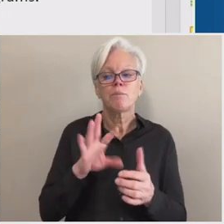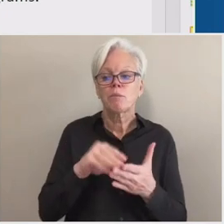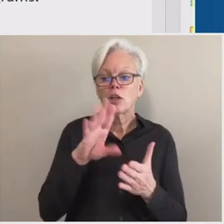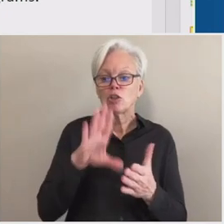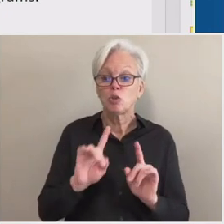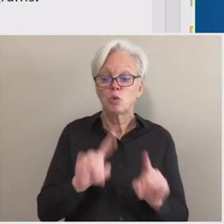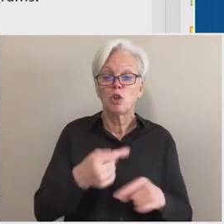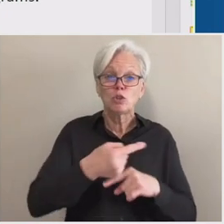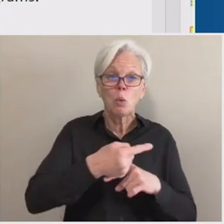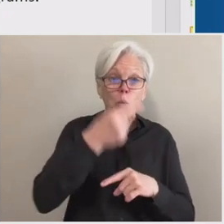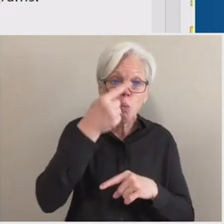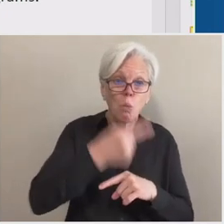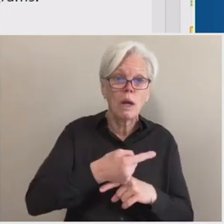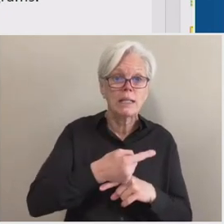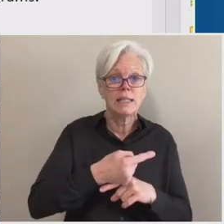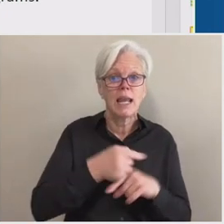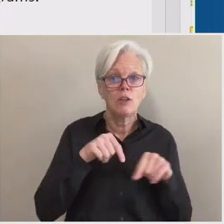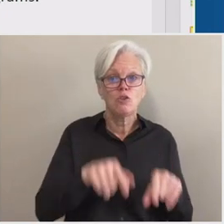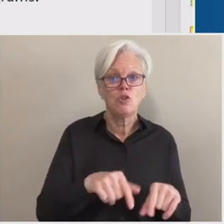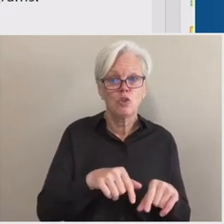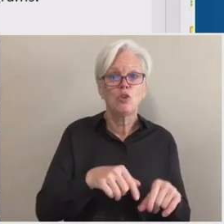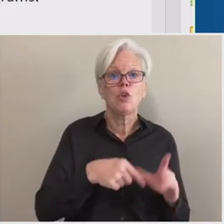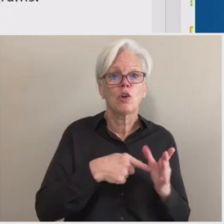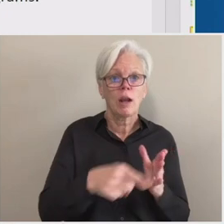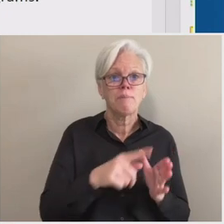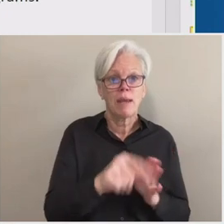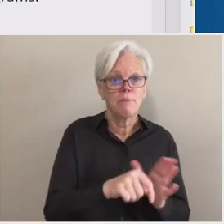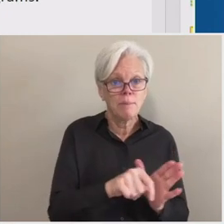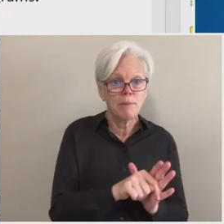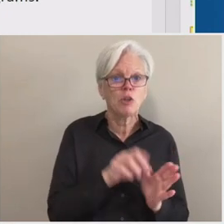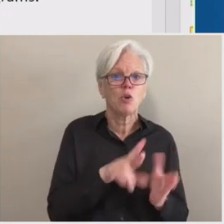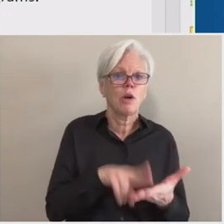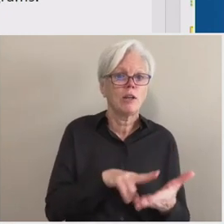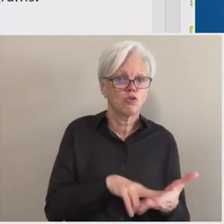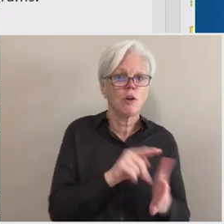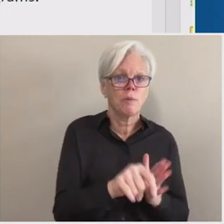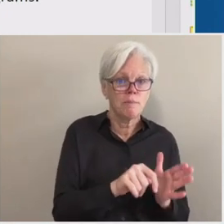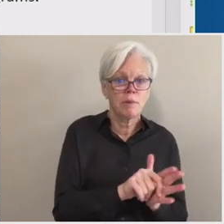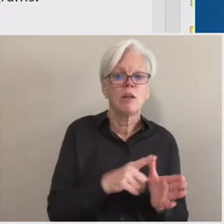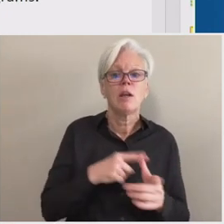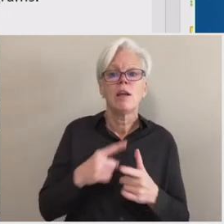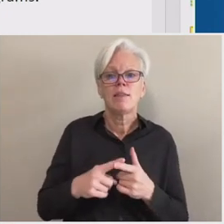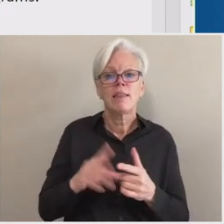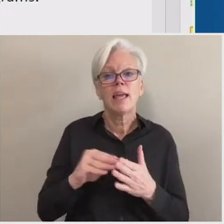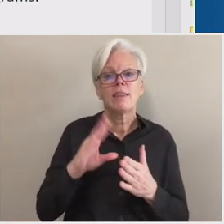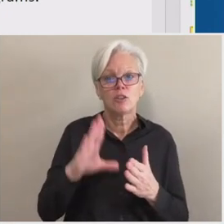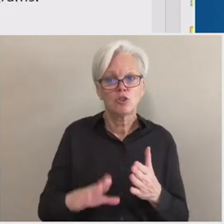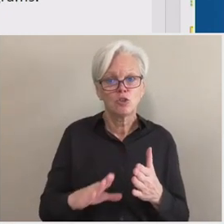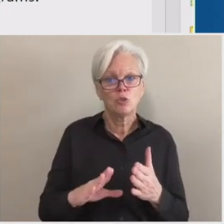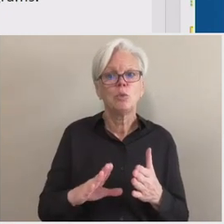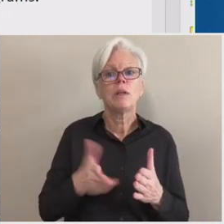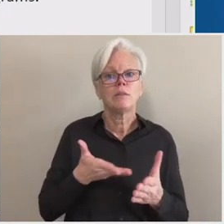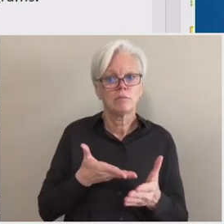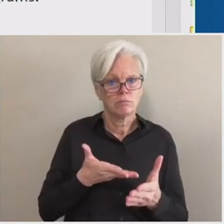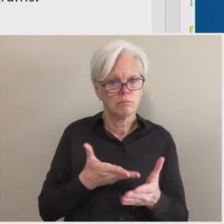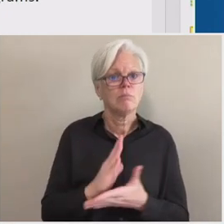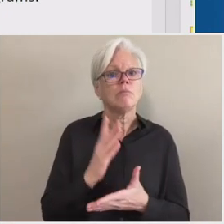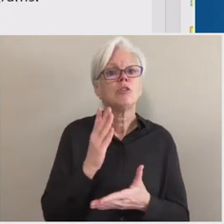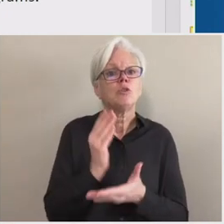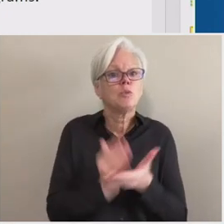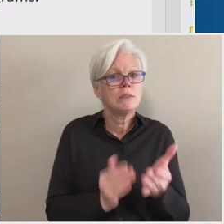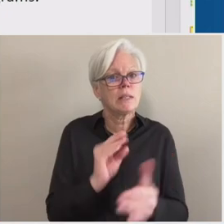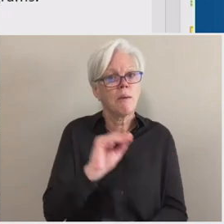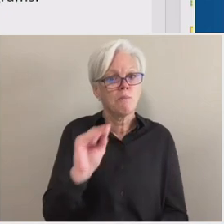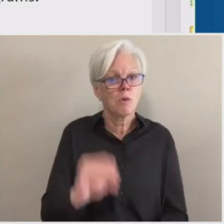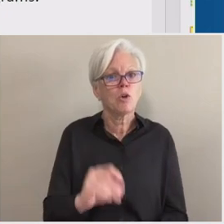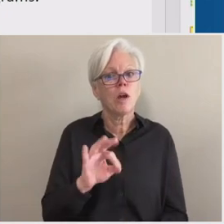day in a payment period or period of enrollment, the student is entitled to at least some portion of